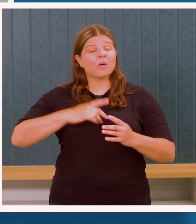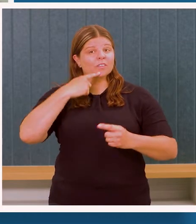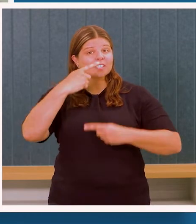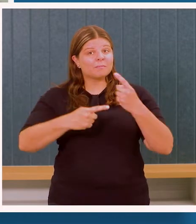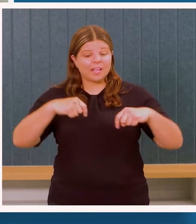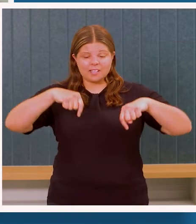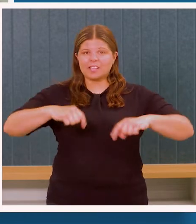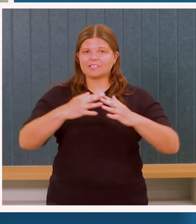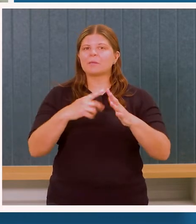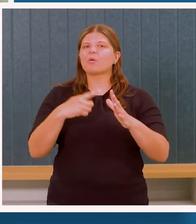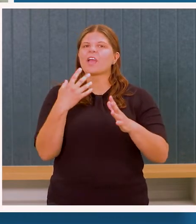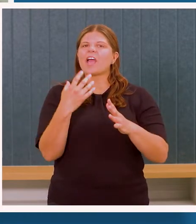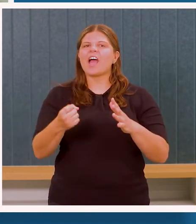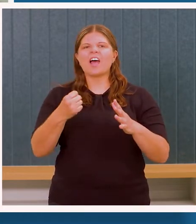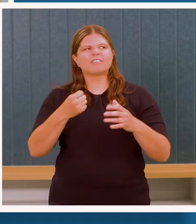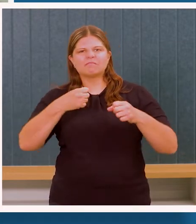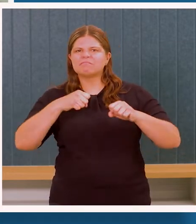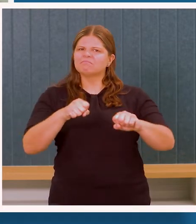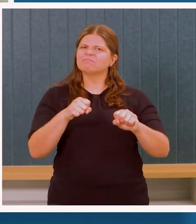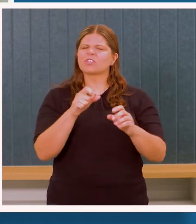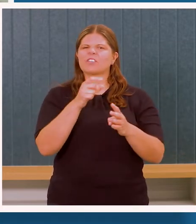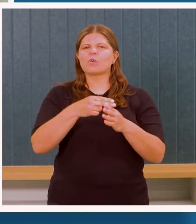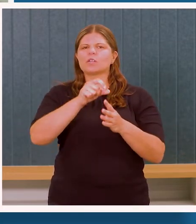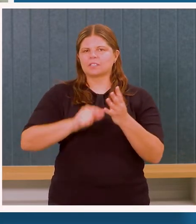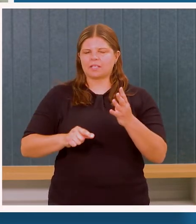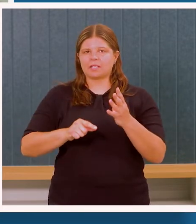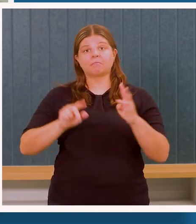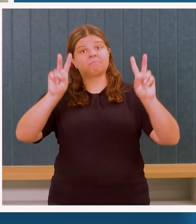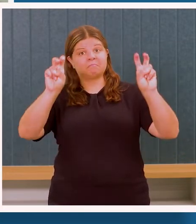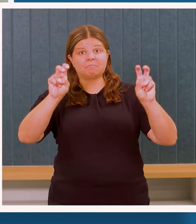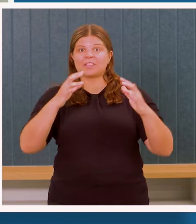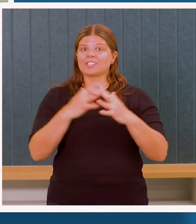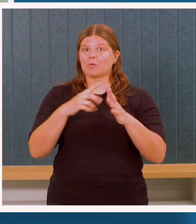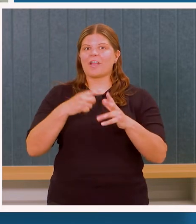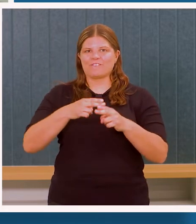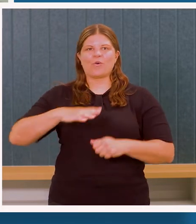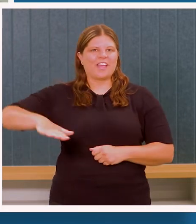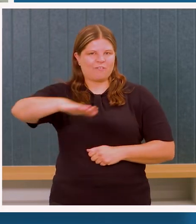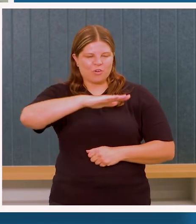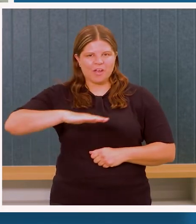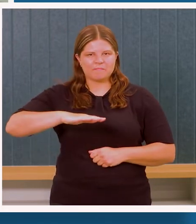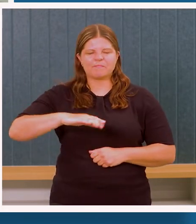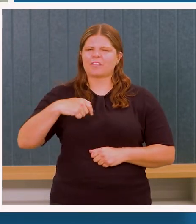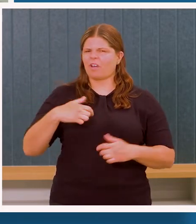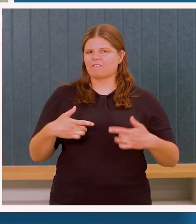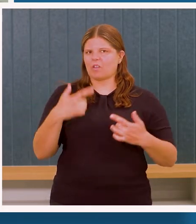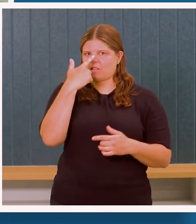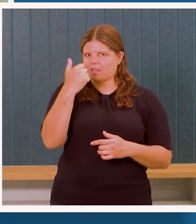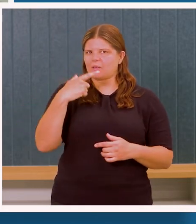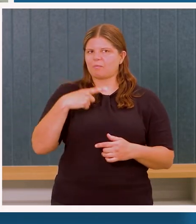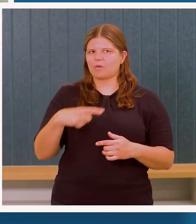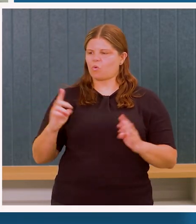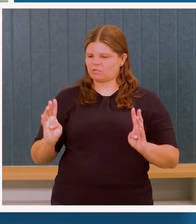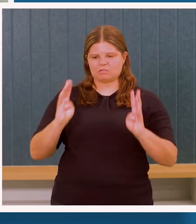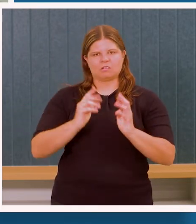Disability Strategy of Western Australia for everyone. I have the great privilege of being a co-designed member for this strategy,